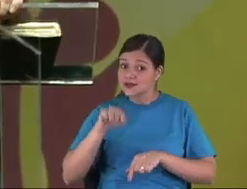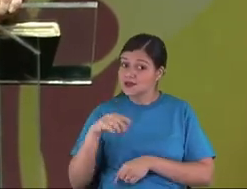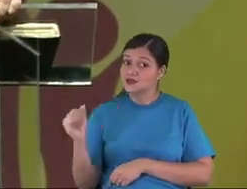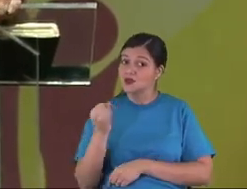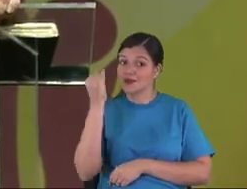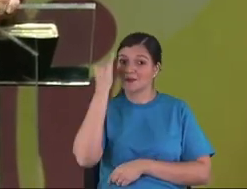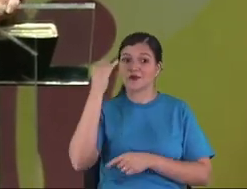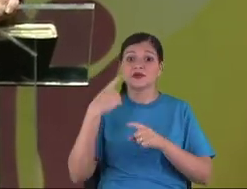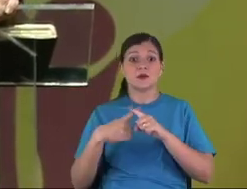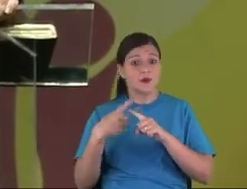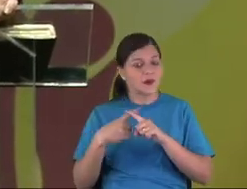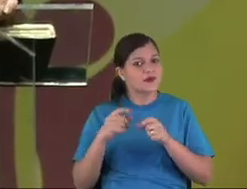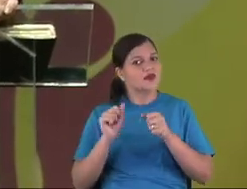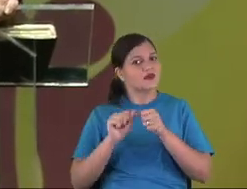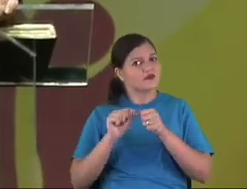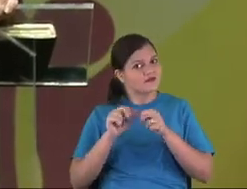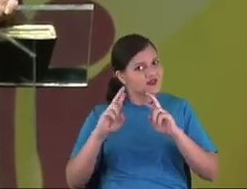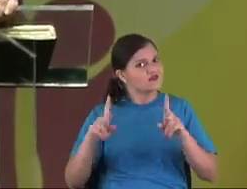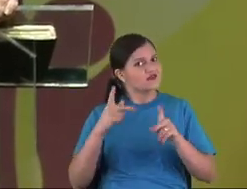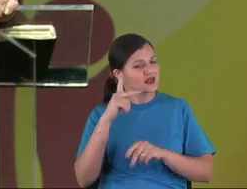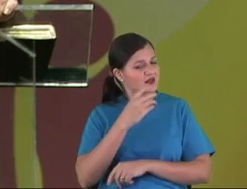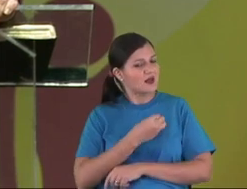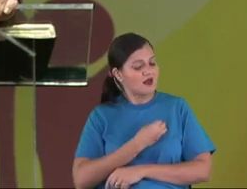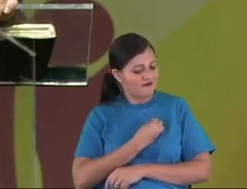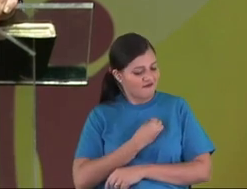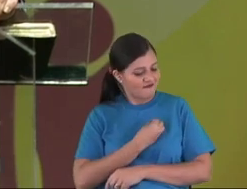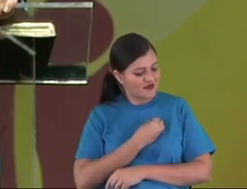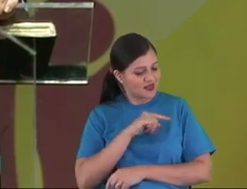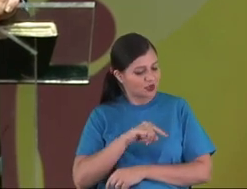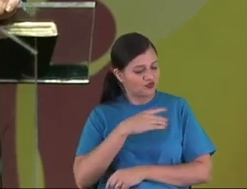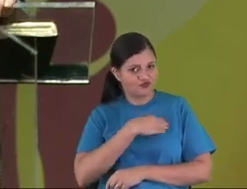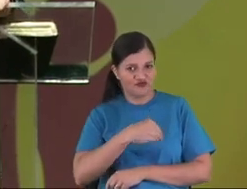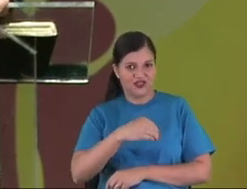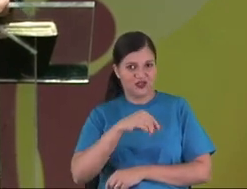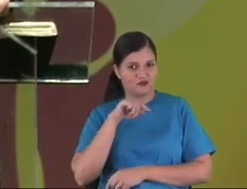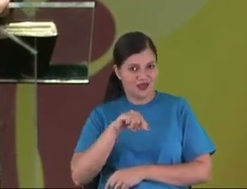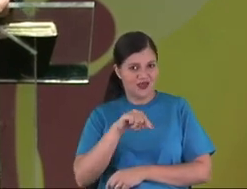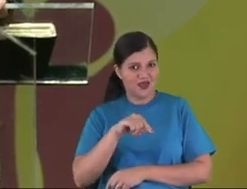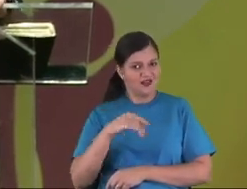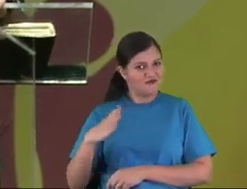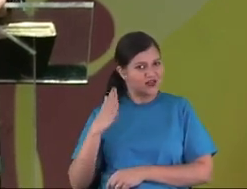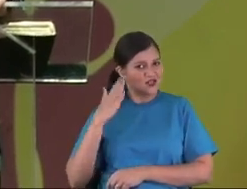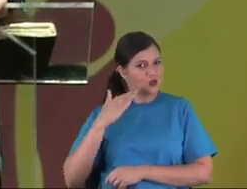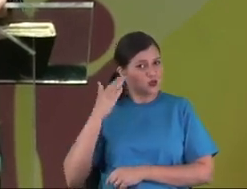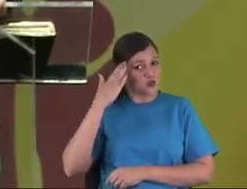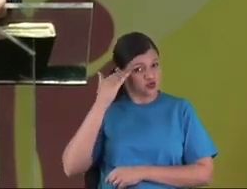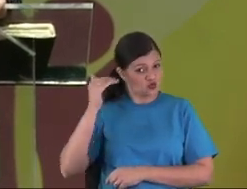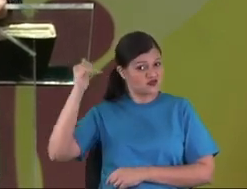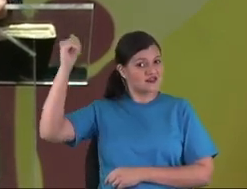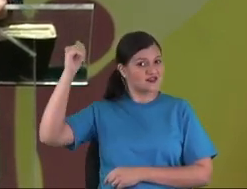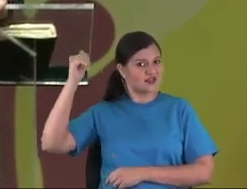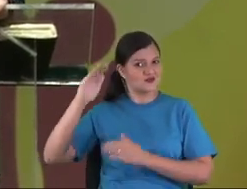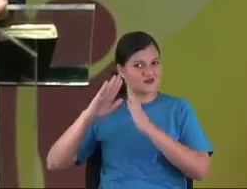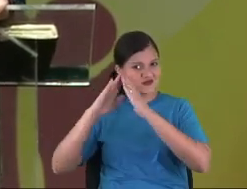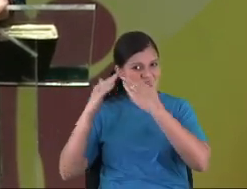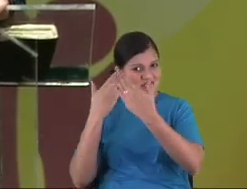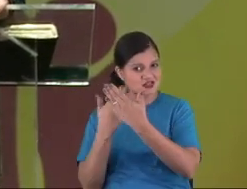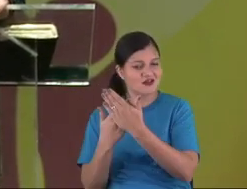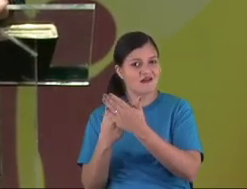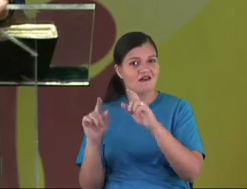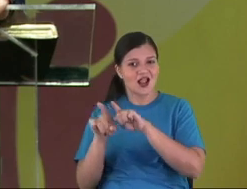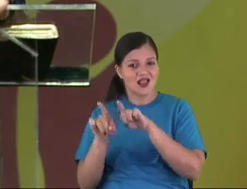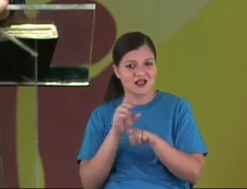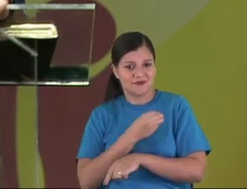Some people don't like it, but this is, you make the difference in kids' life. You'll be in success life.